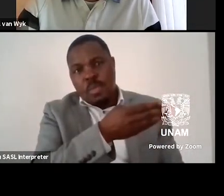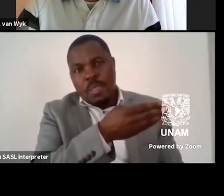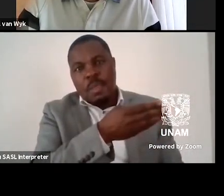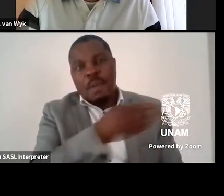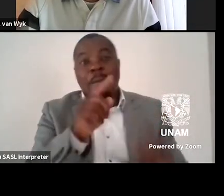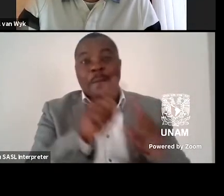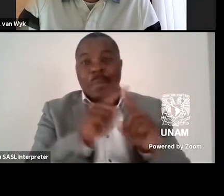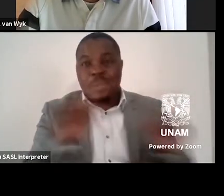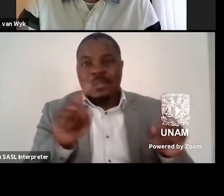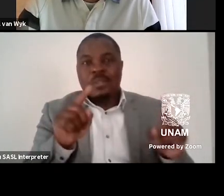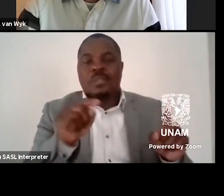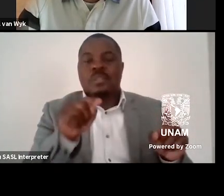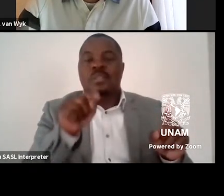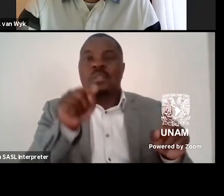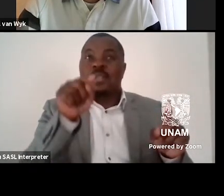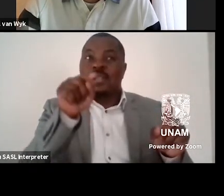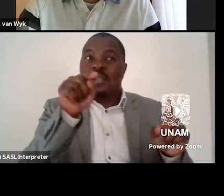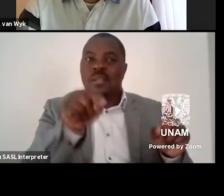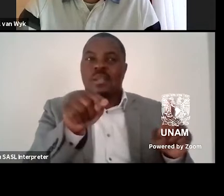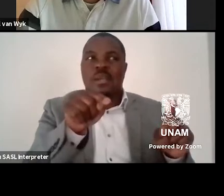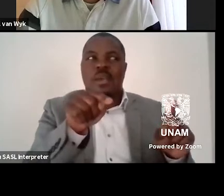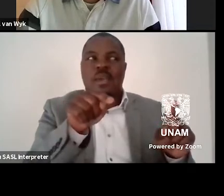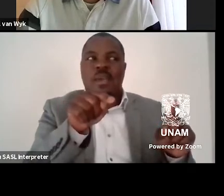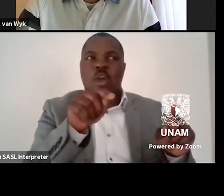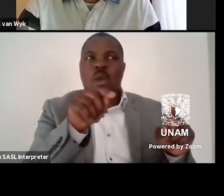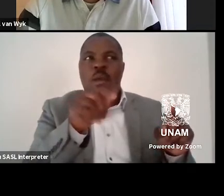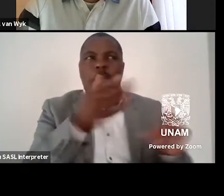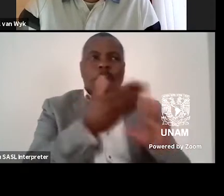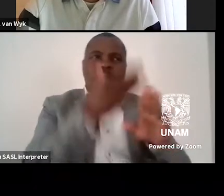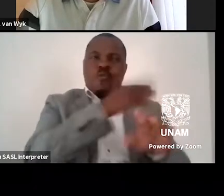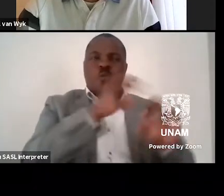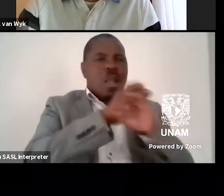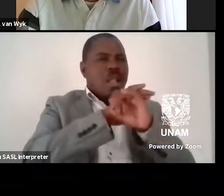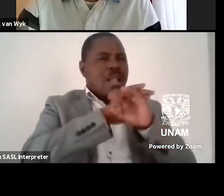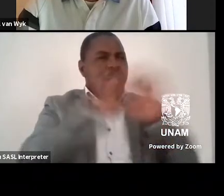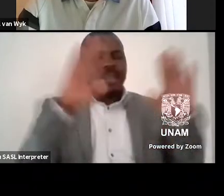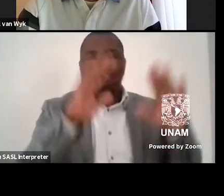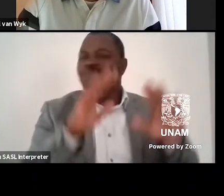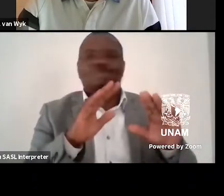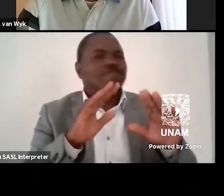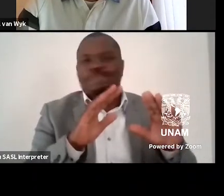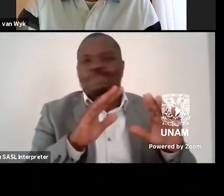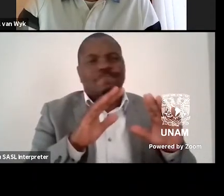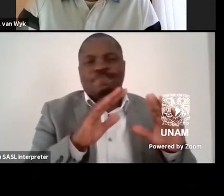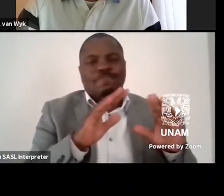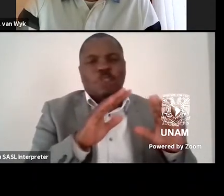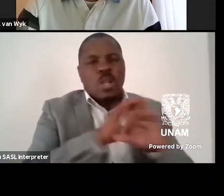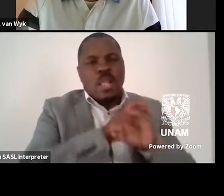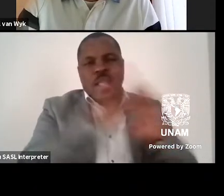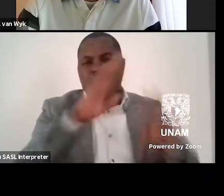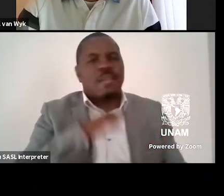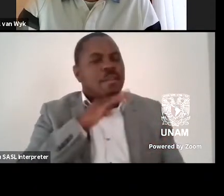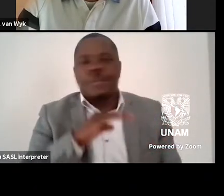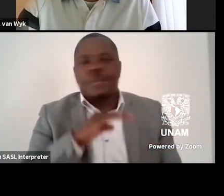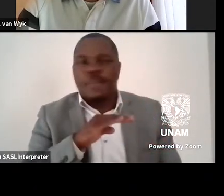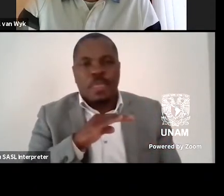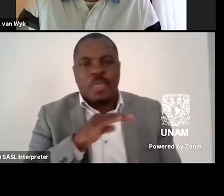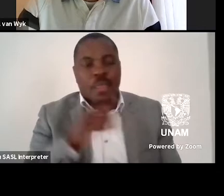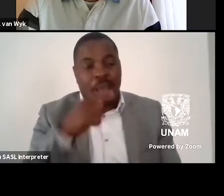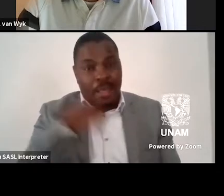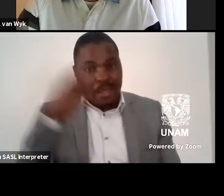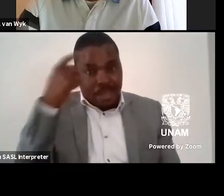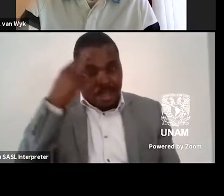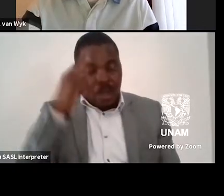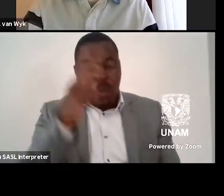wasn't clearly enough. So it's I think one of the most